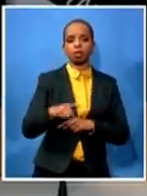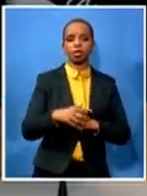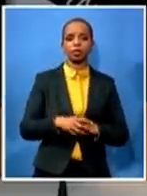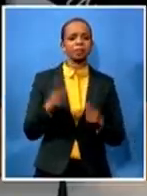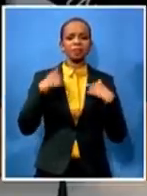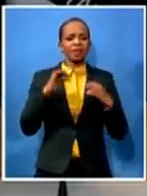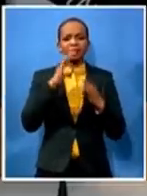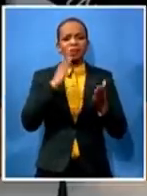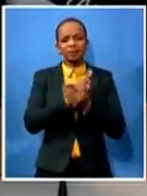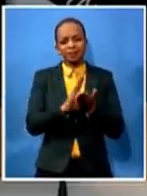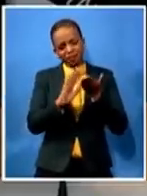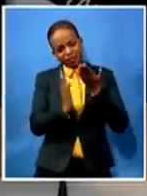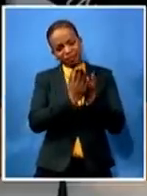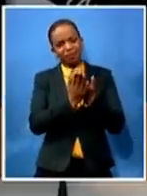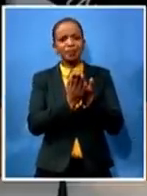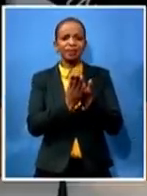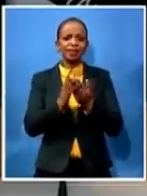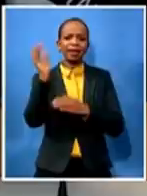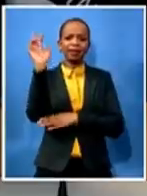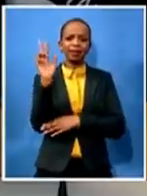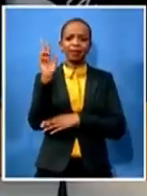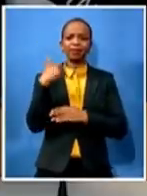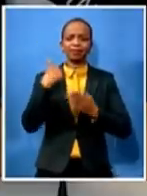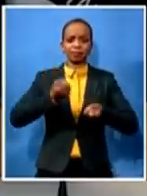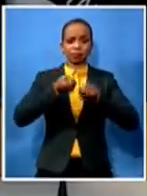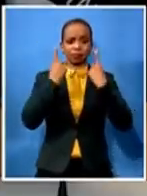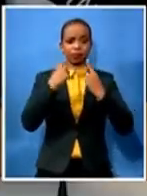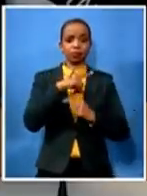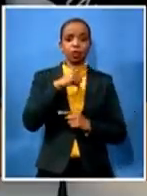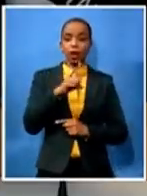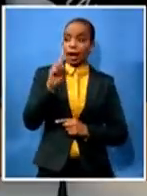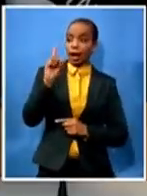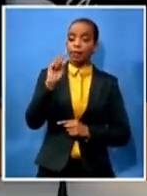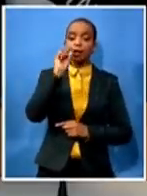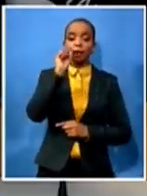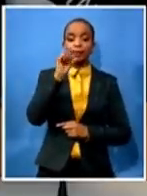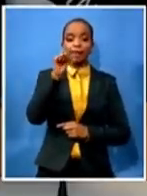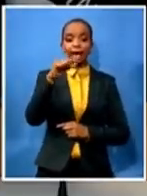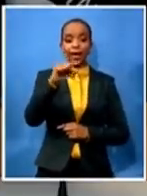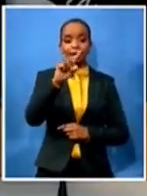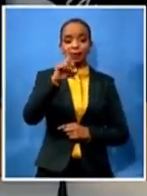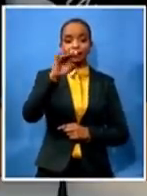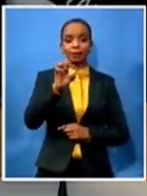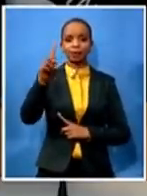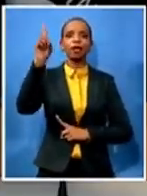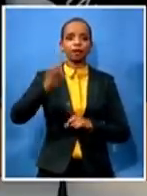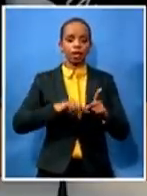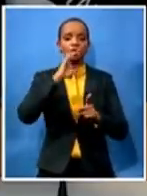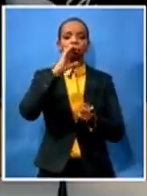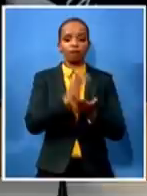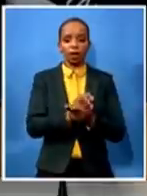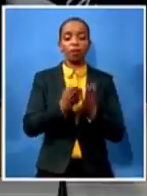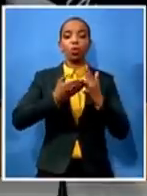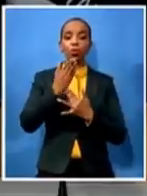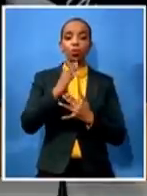fails to confirm that through busasa his own son jian carlo rendered services to the nc